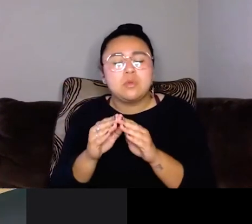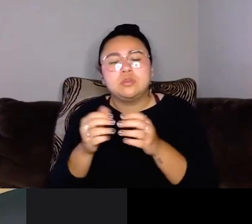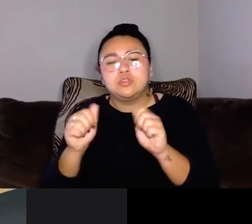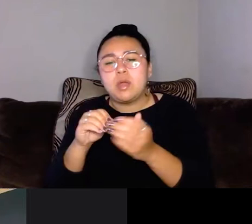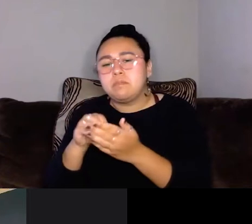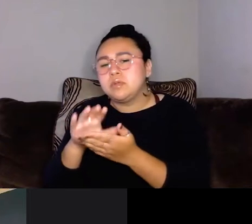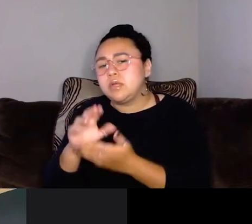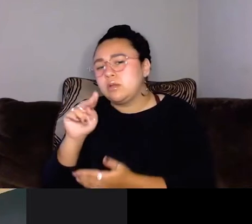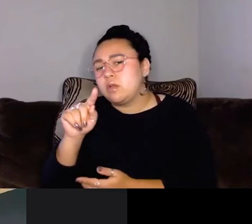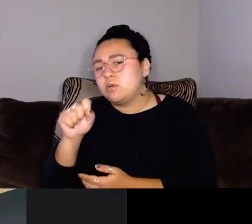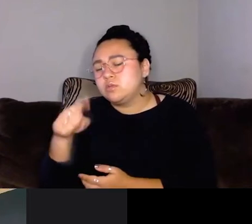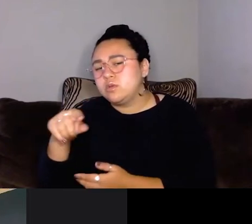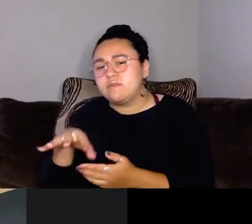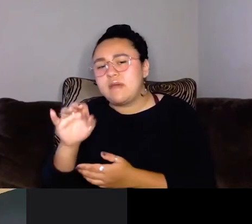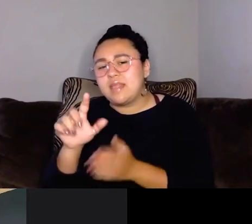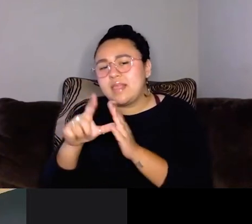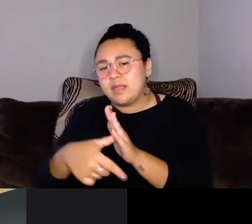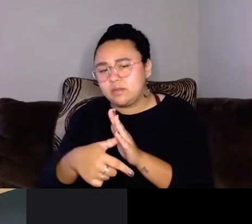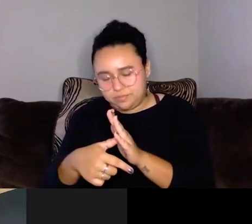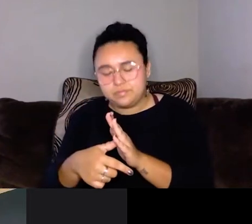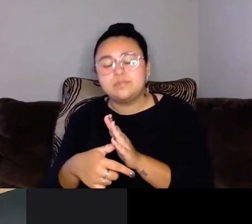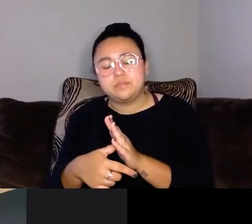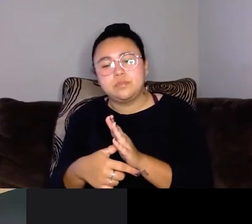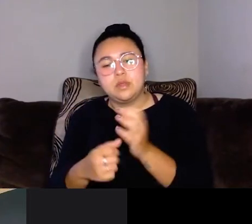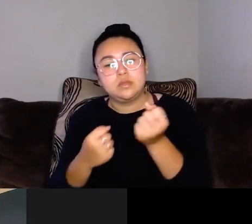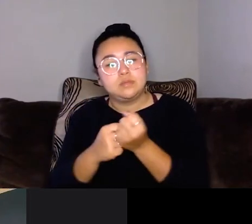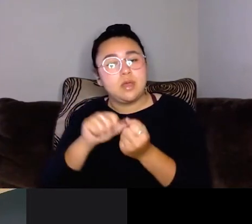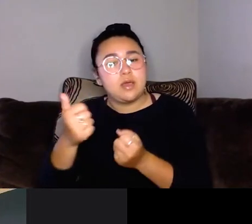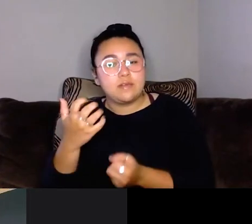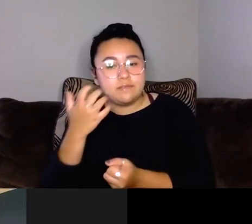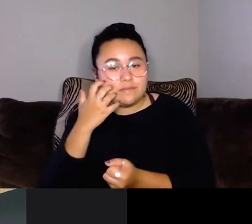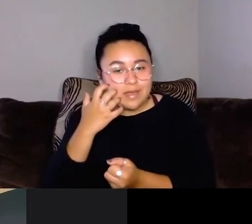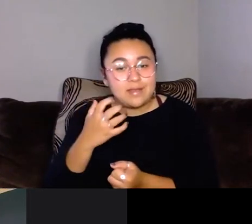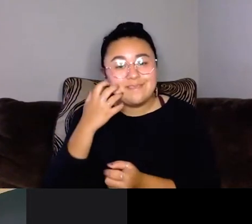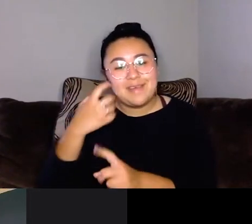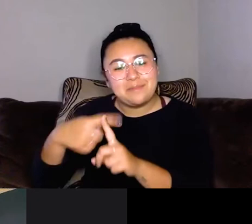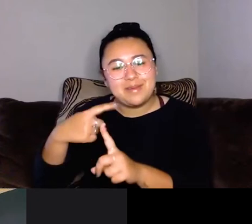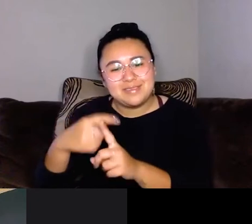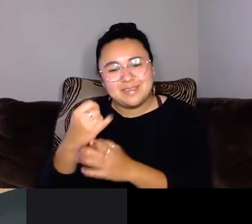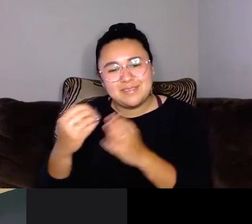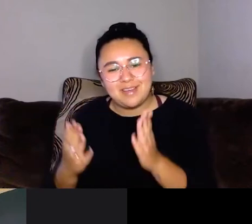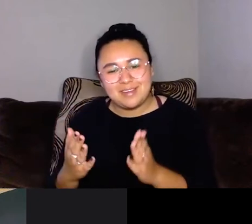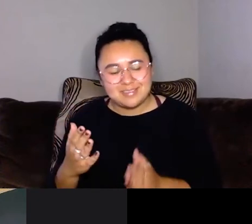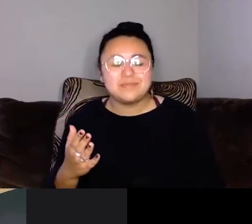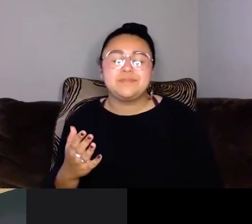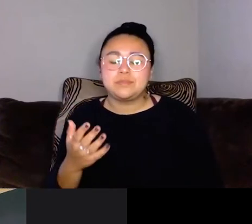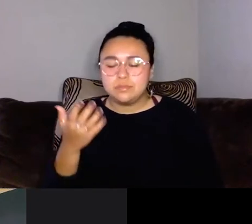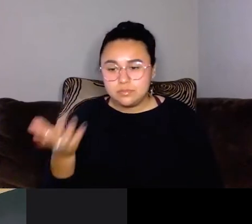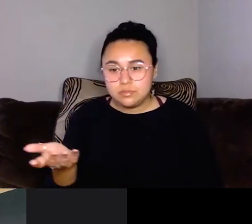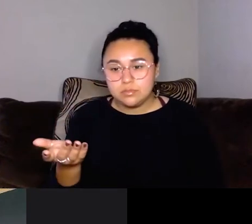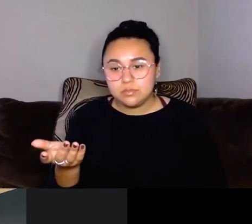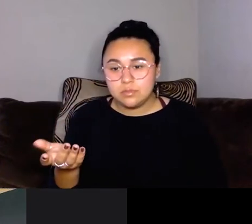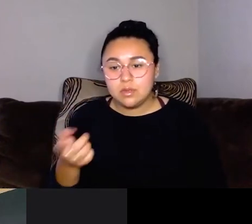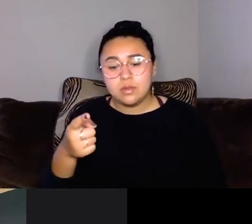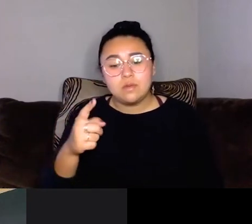that y'all can, um, seek them out and support other fat and fat positive artists. So, um, so when you